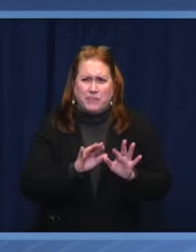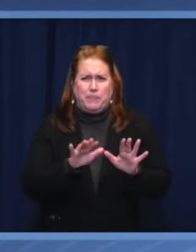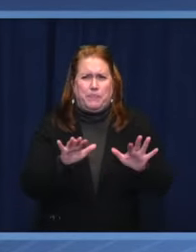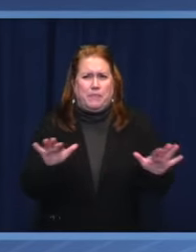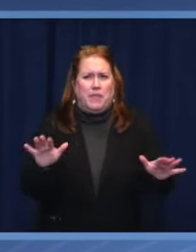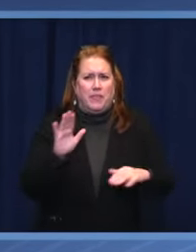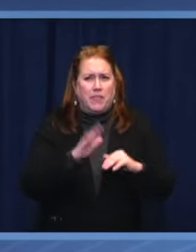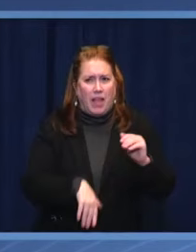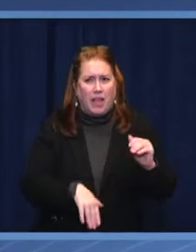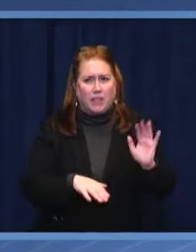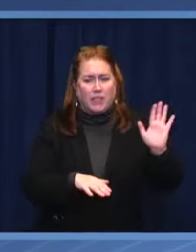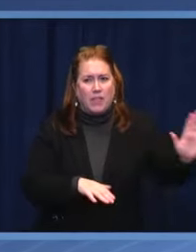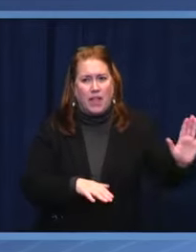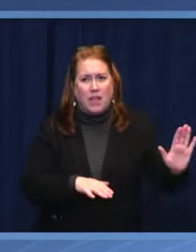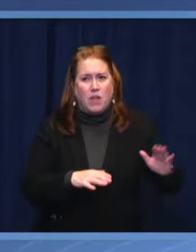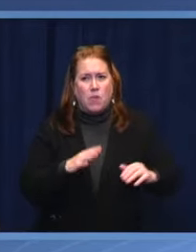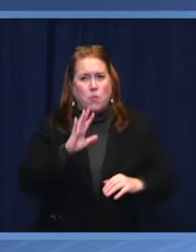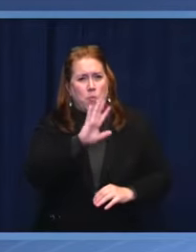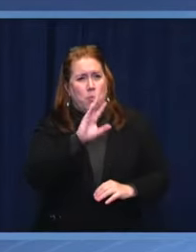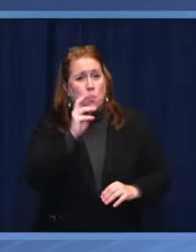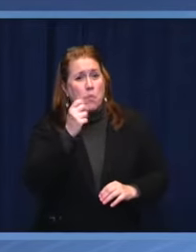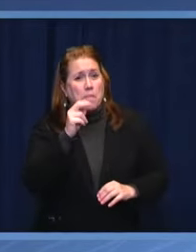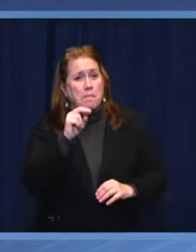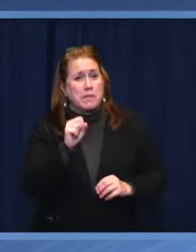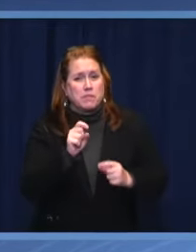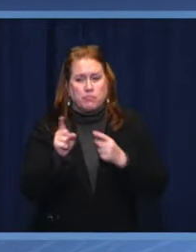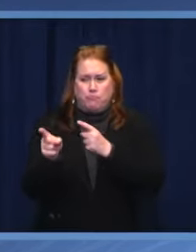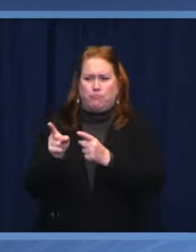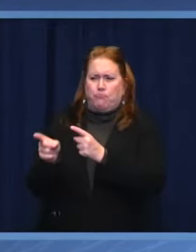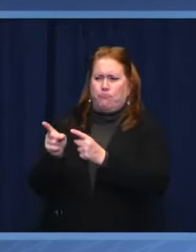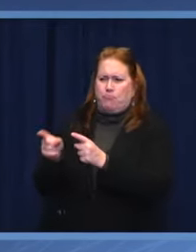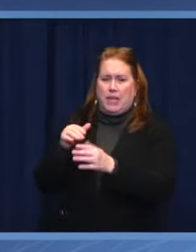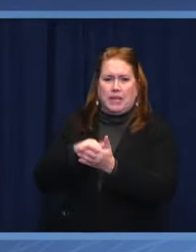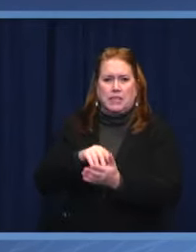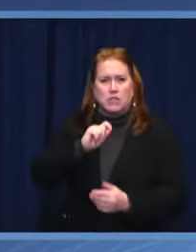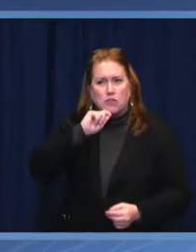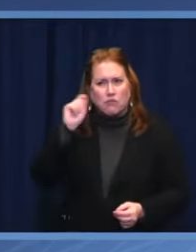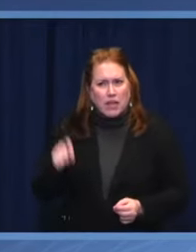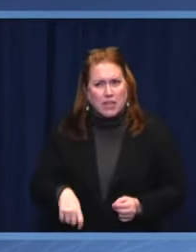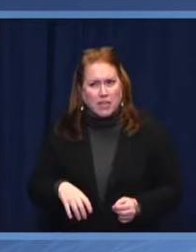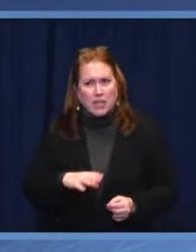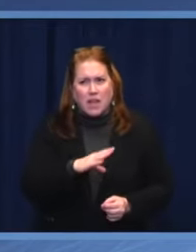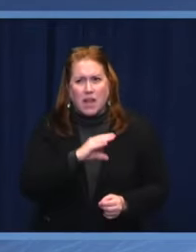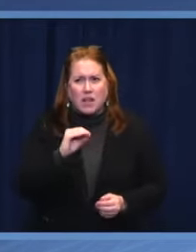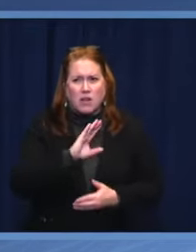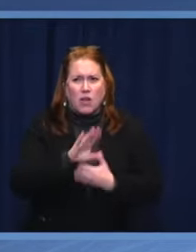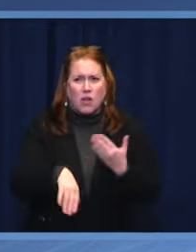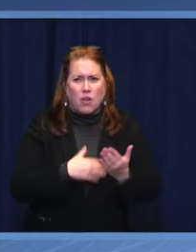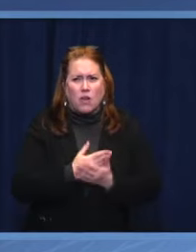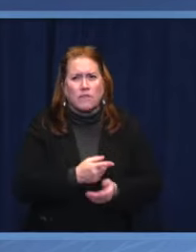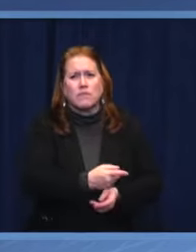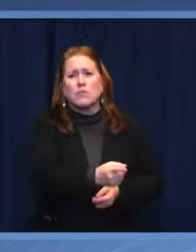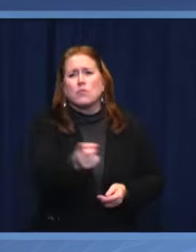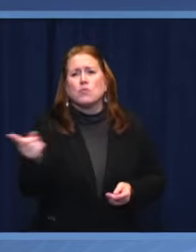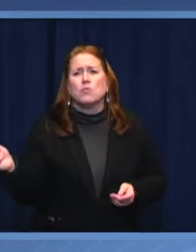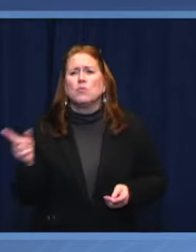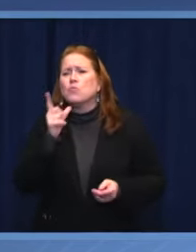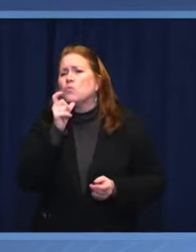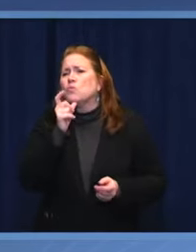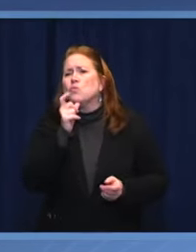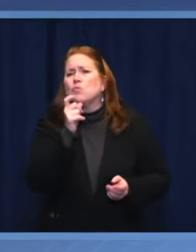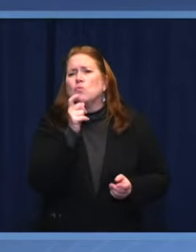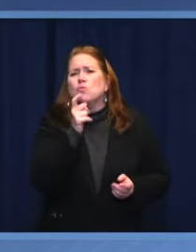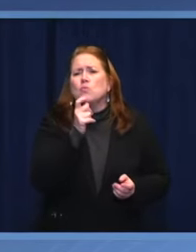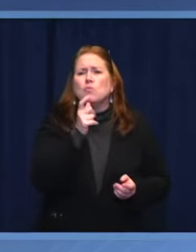of the terrorists acting against us. In total ownness to defend your